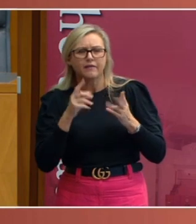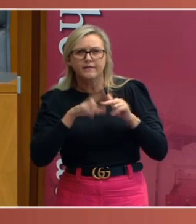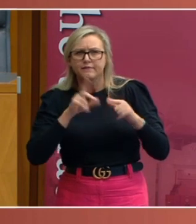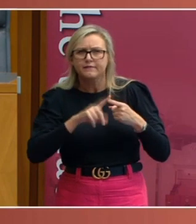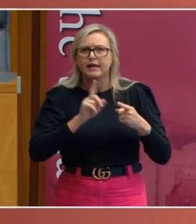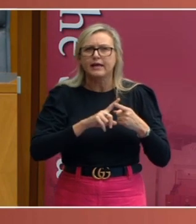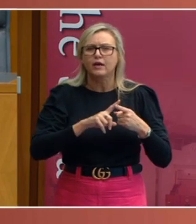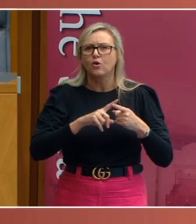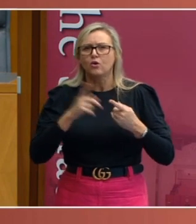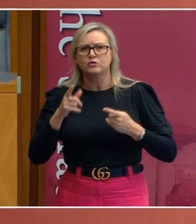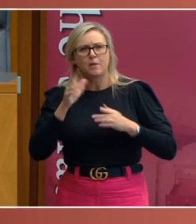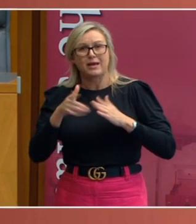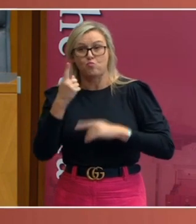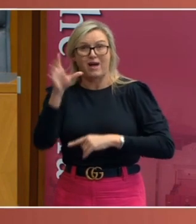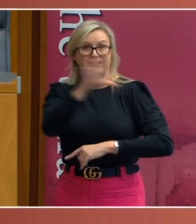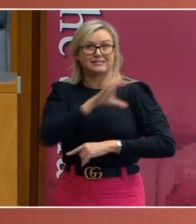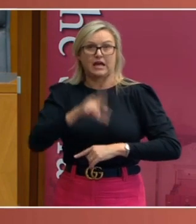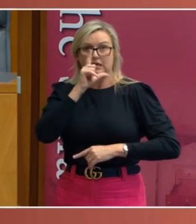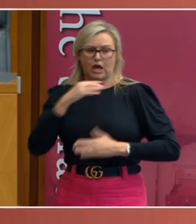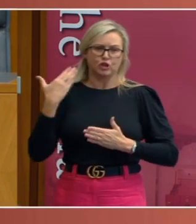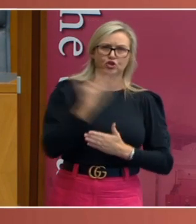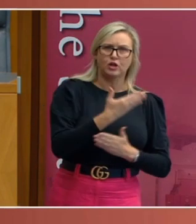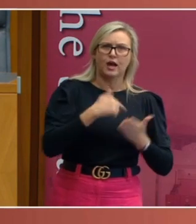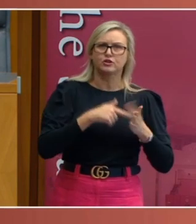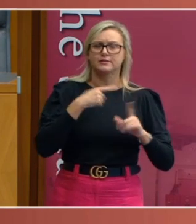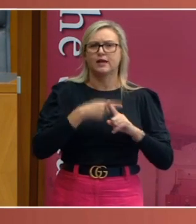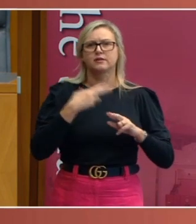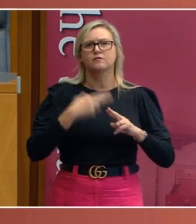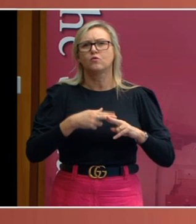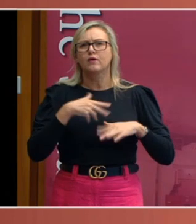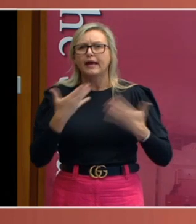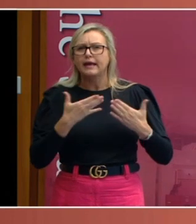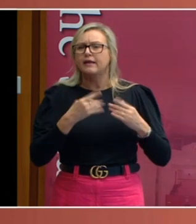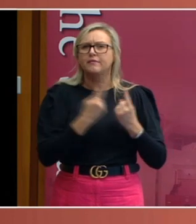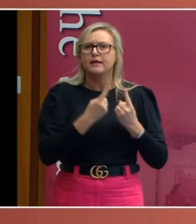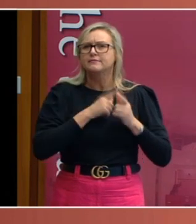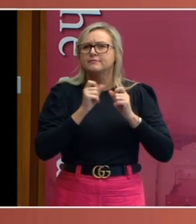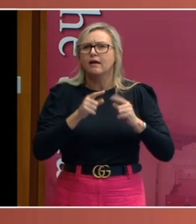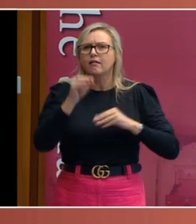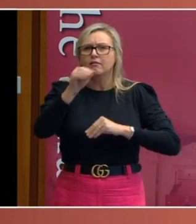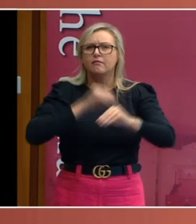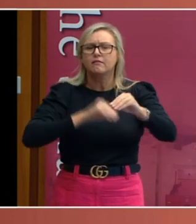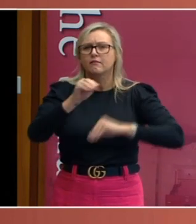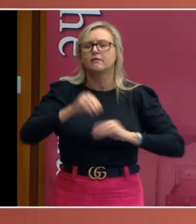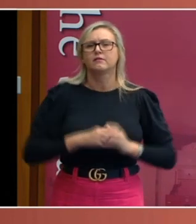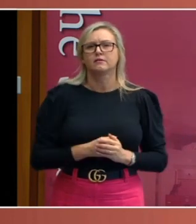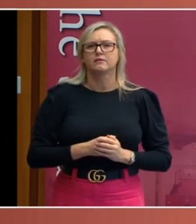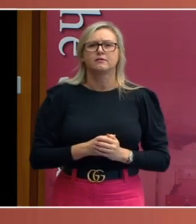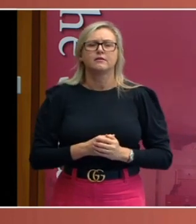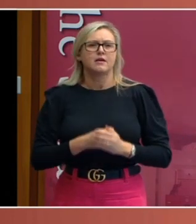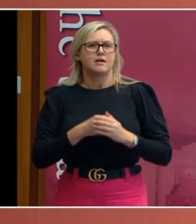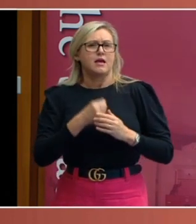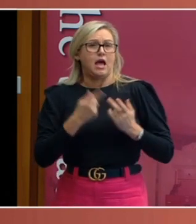one state putting taxes on goods as they came across the border and being protectionist. When John Coburn and